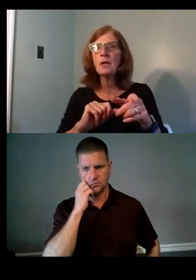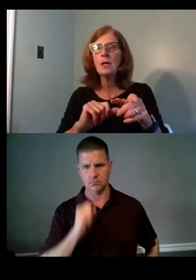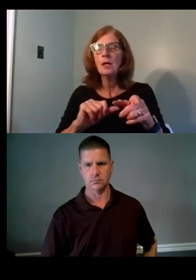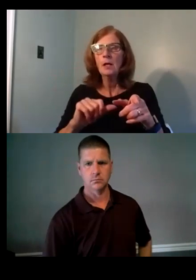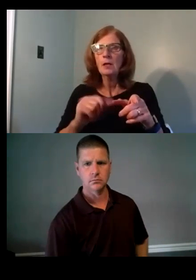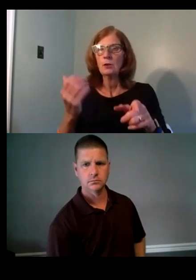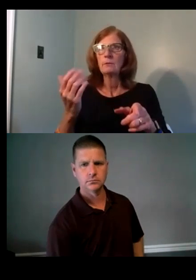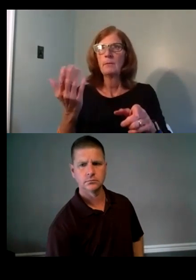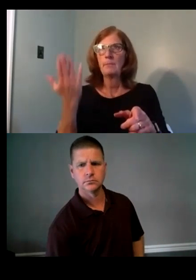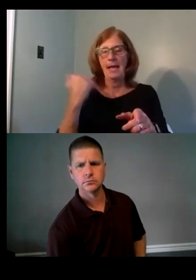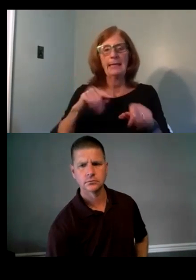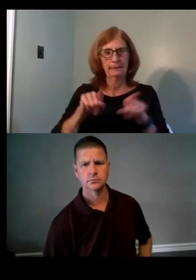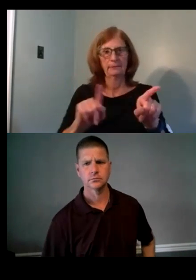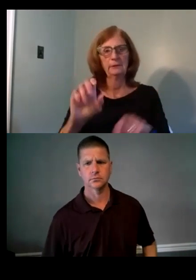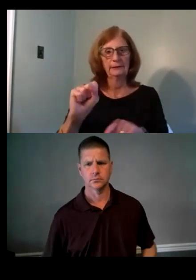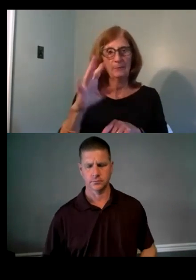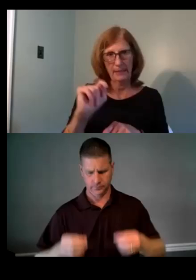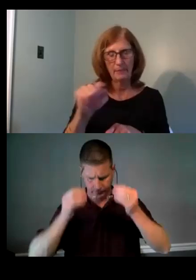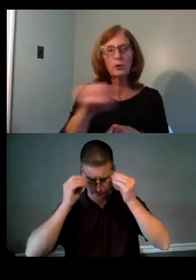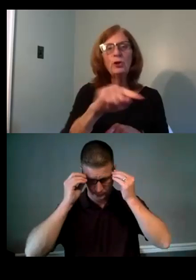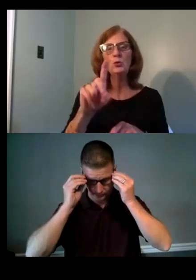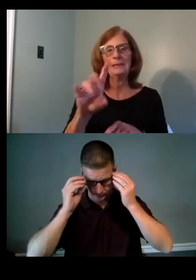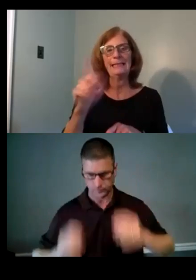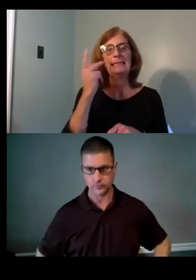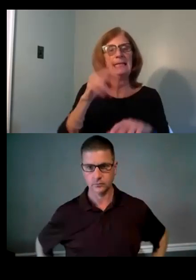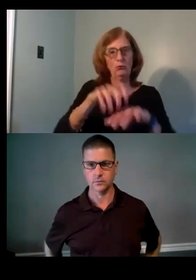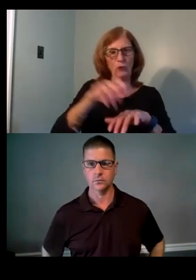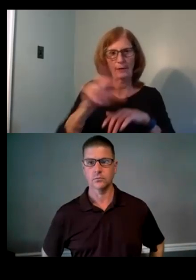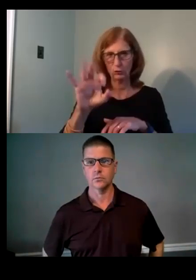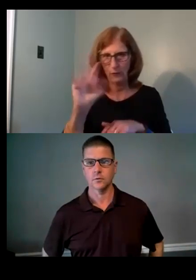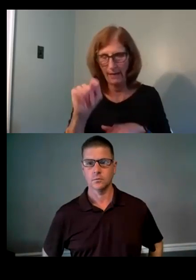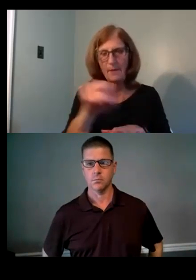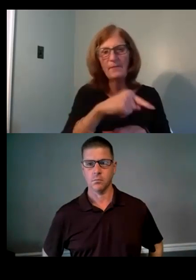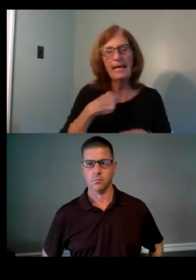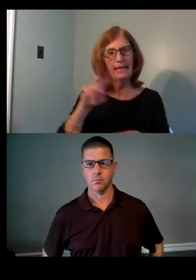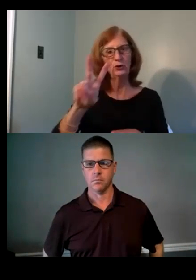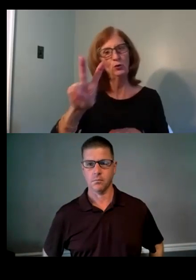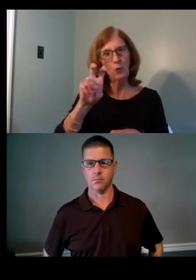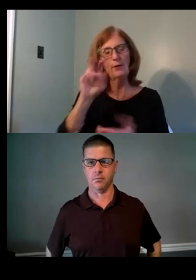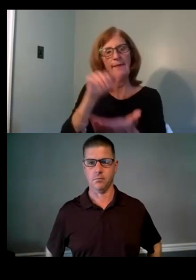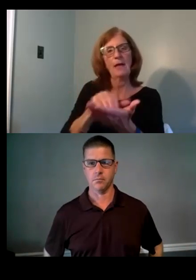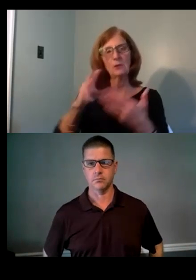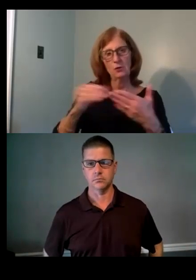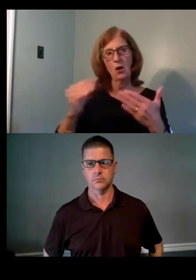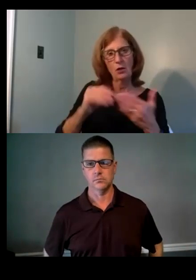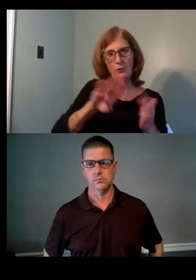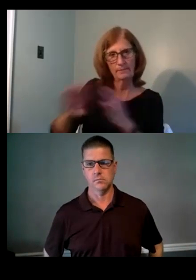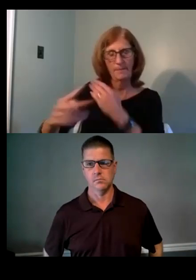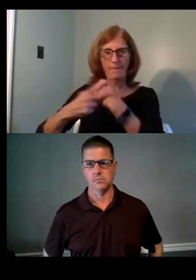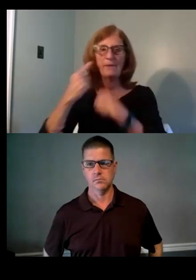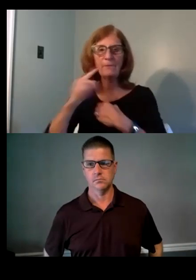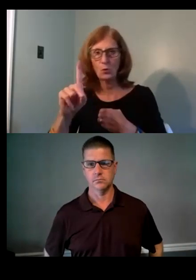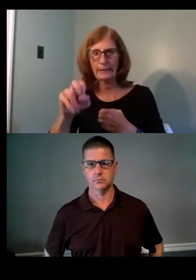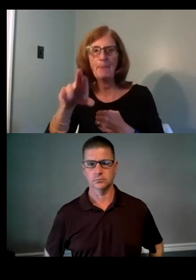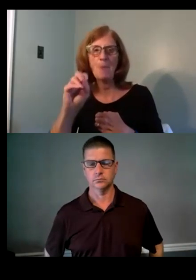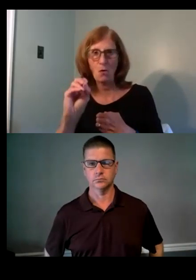September Hoff advisory board meeting originally had $200,000 allocated towards demo dollars. However, after